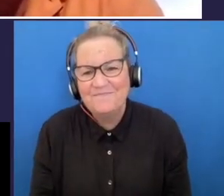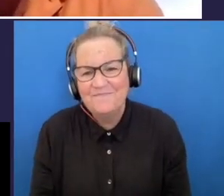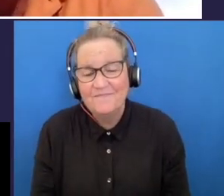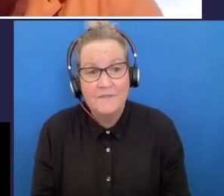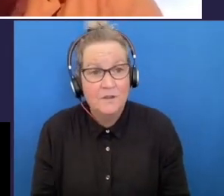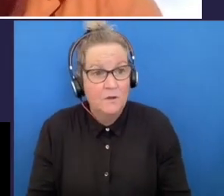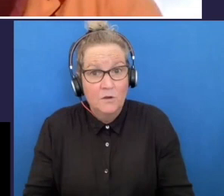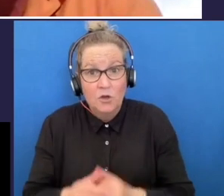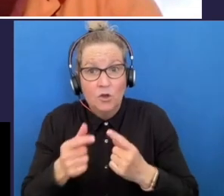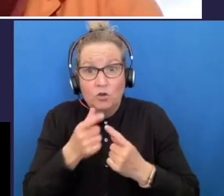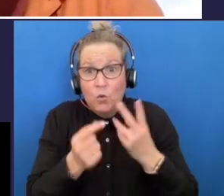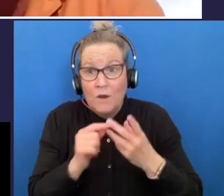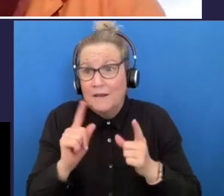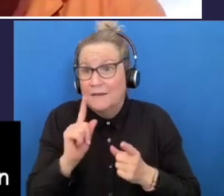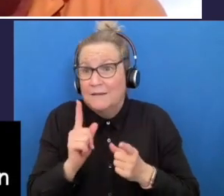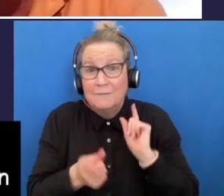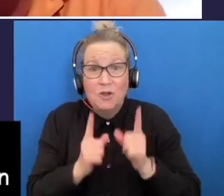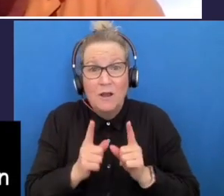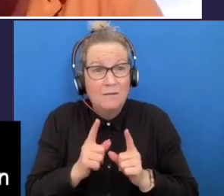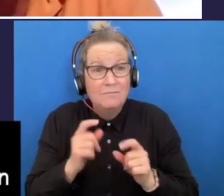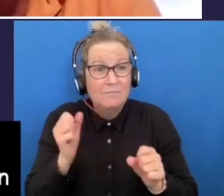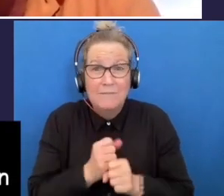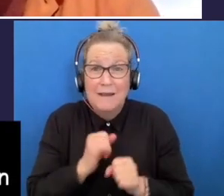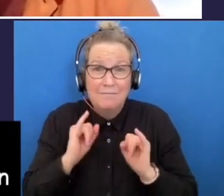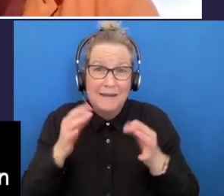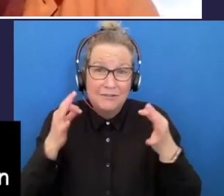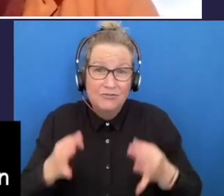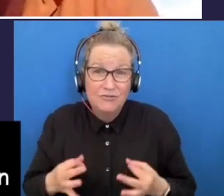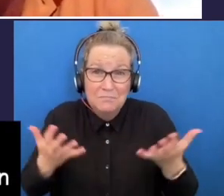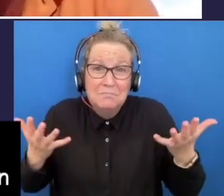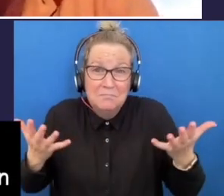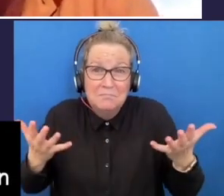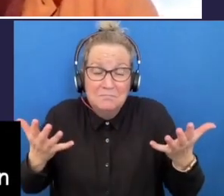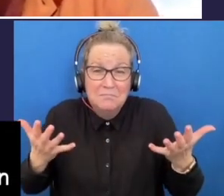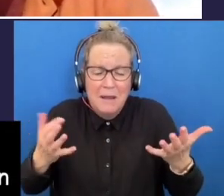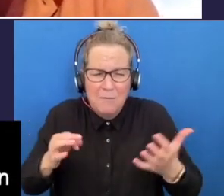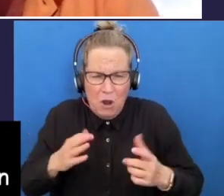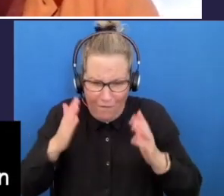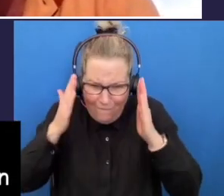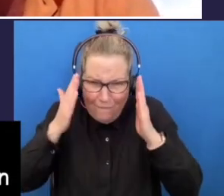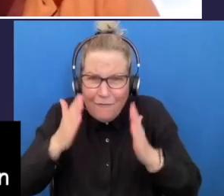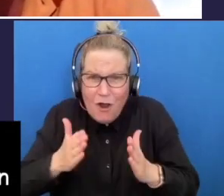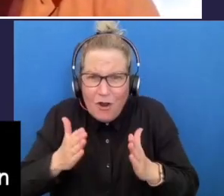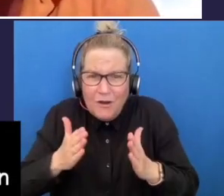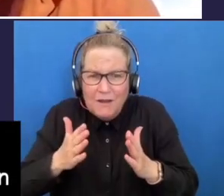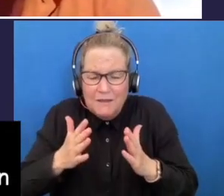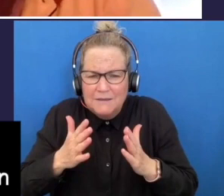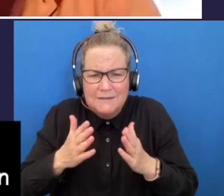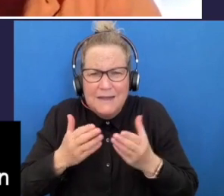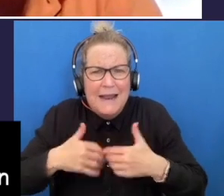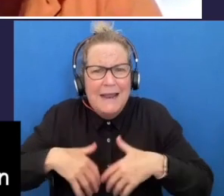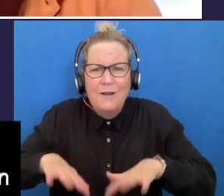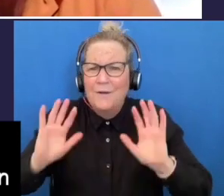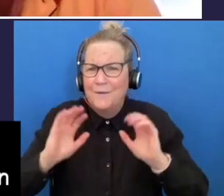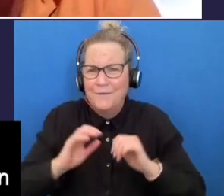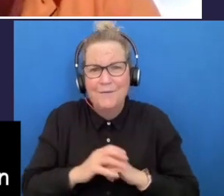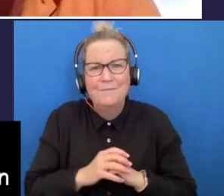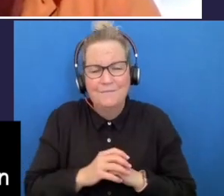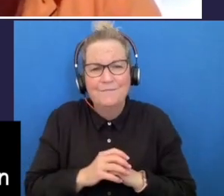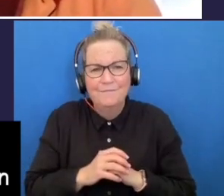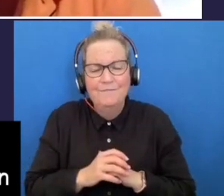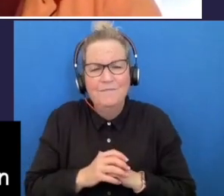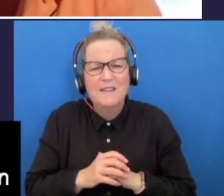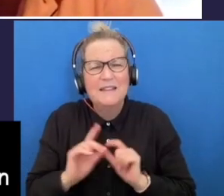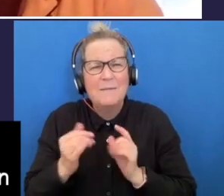sometimes we make bad choices in life um but it's about not focusing on that fall um and that rejection